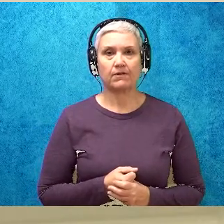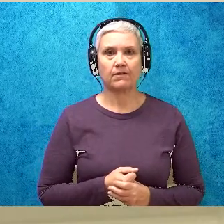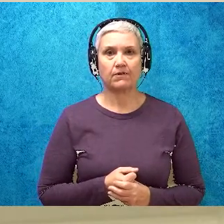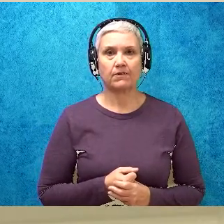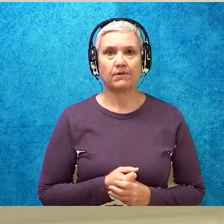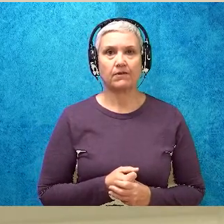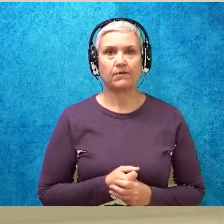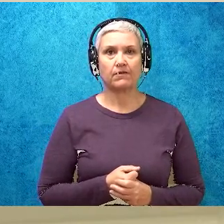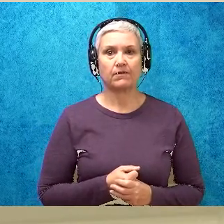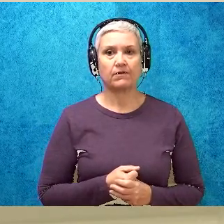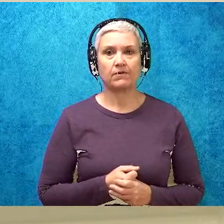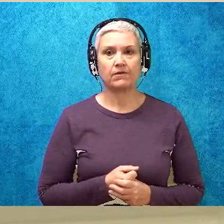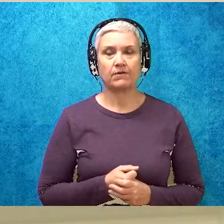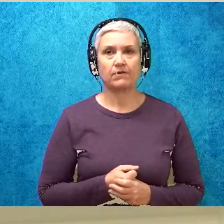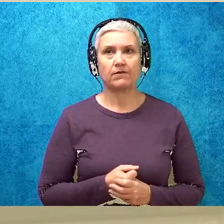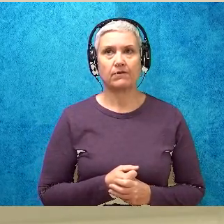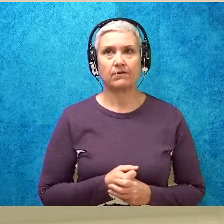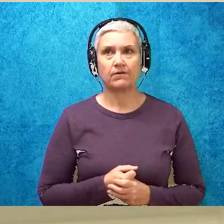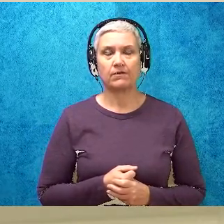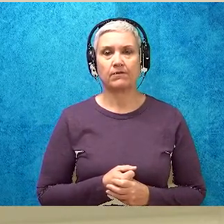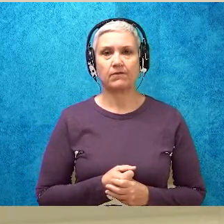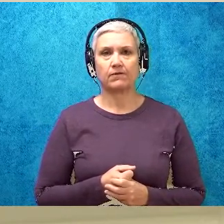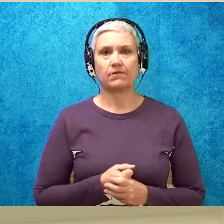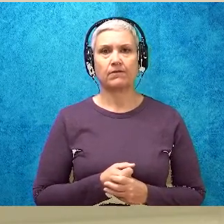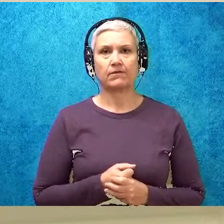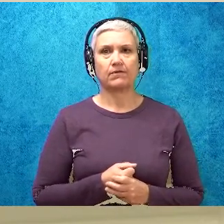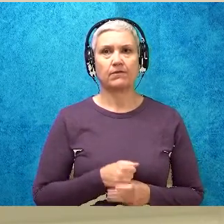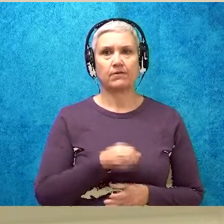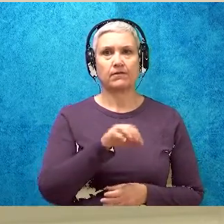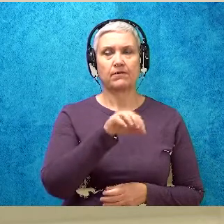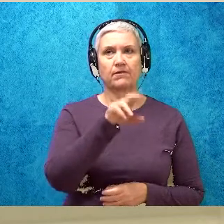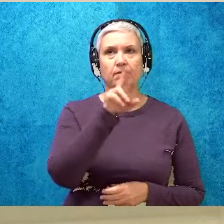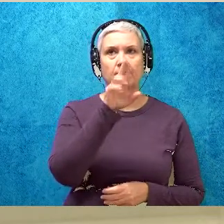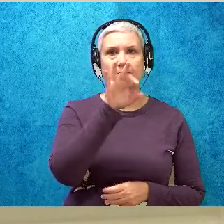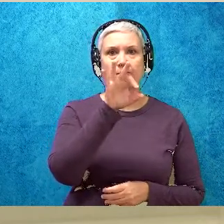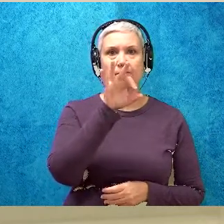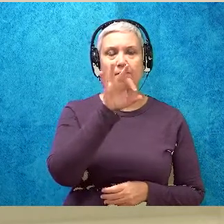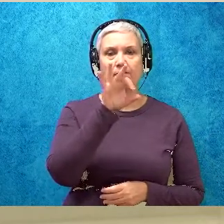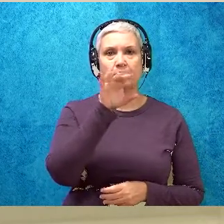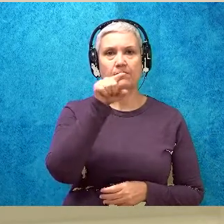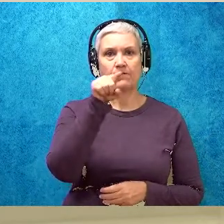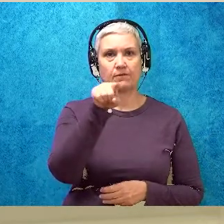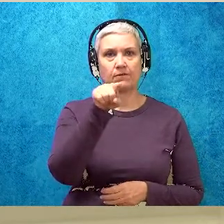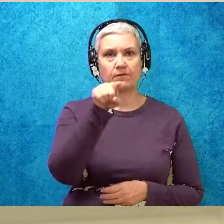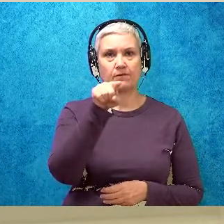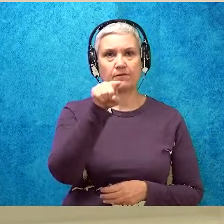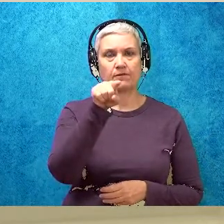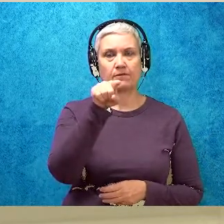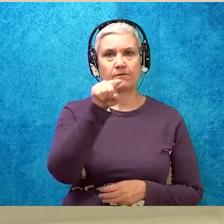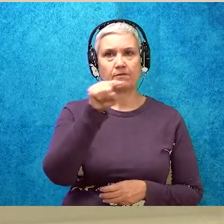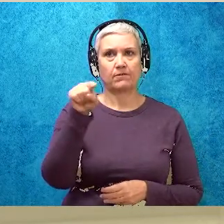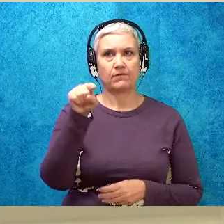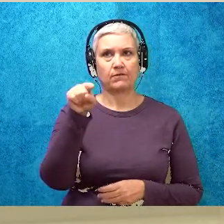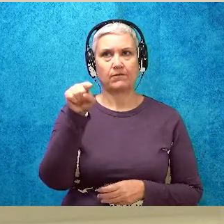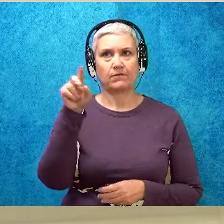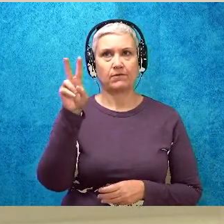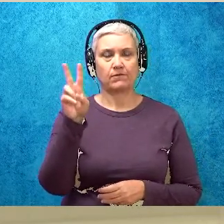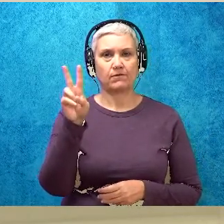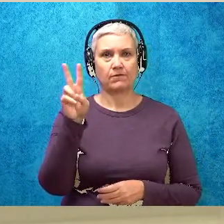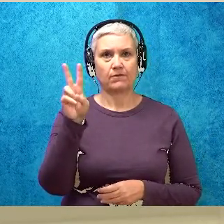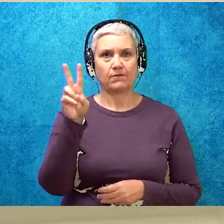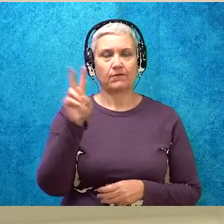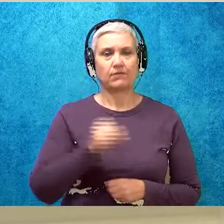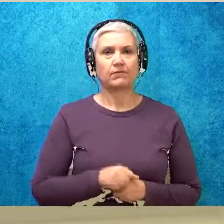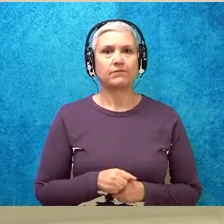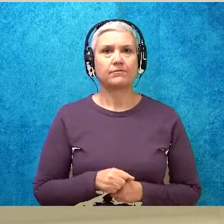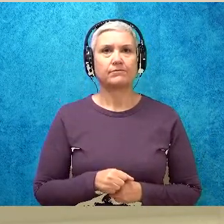Sound. T. U blank E says U. Two. I'm going